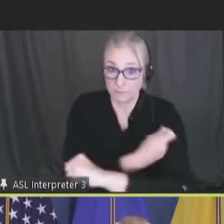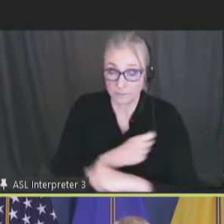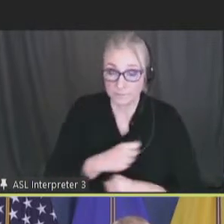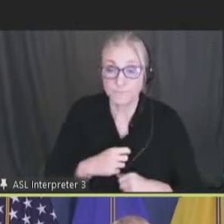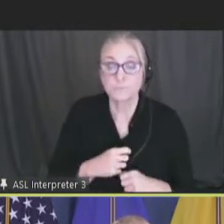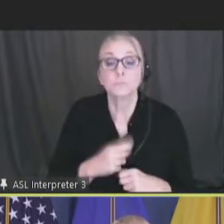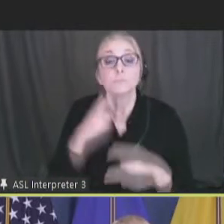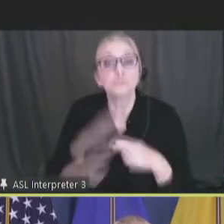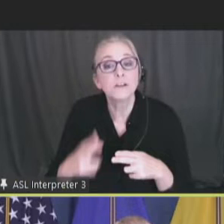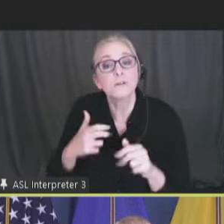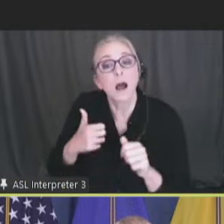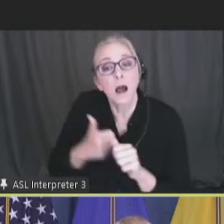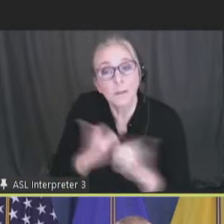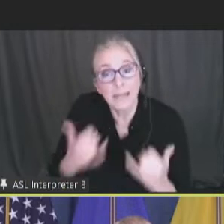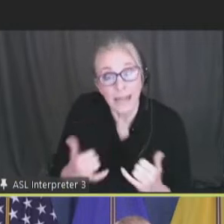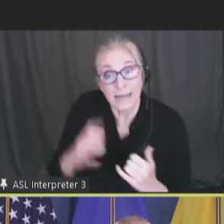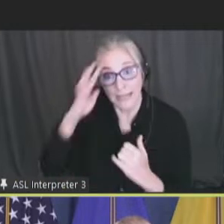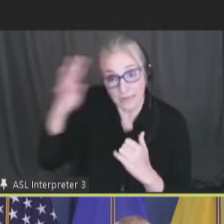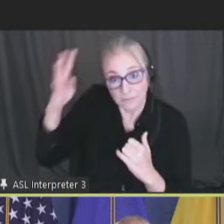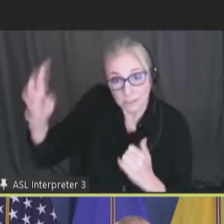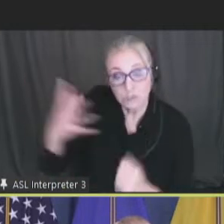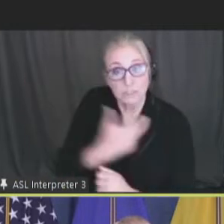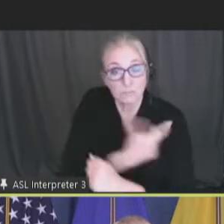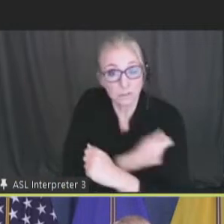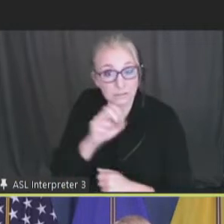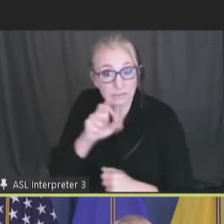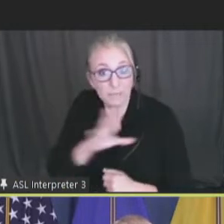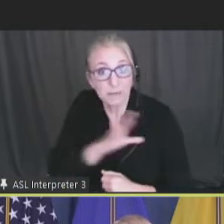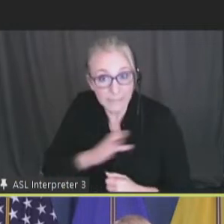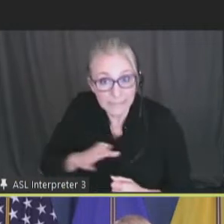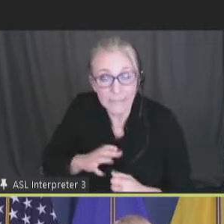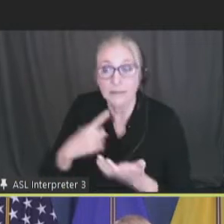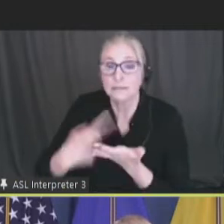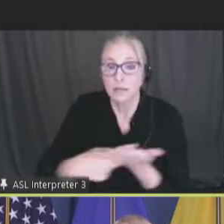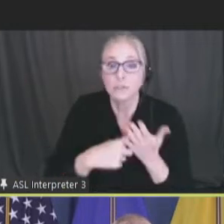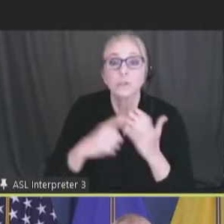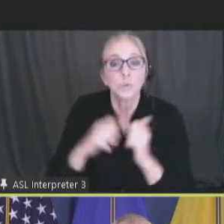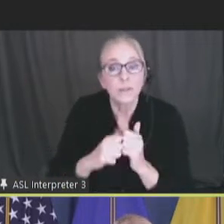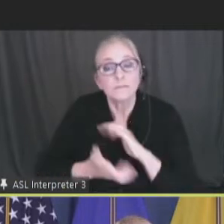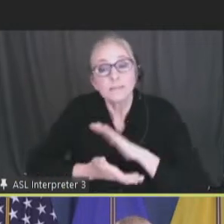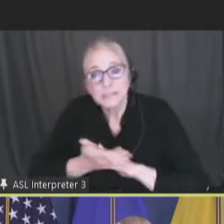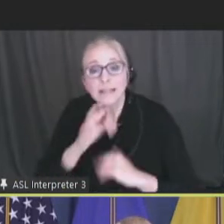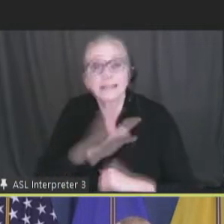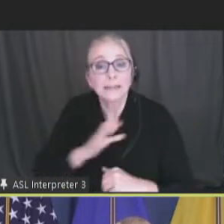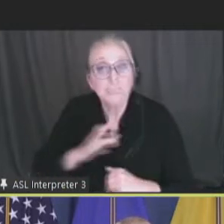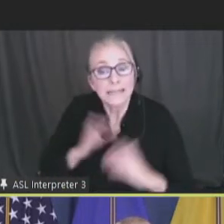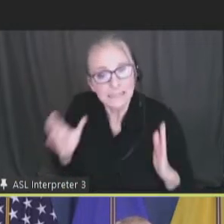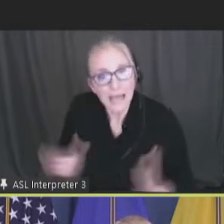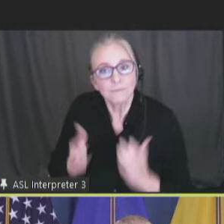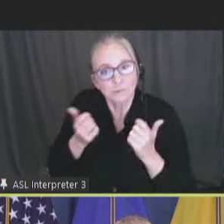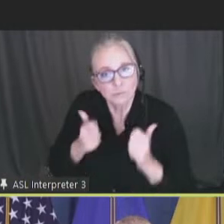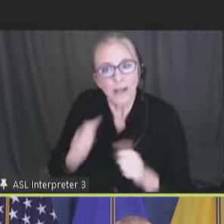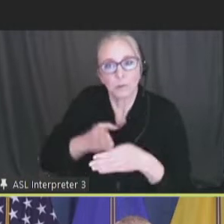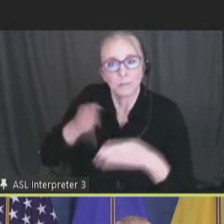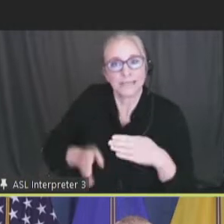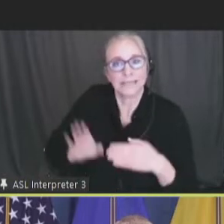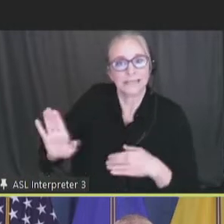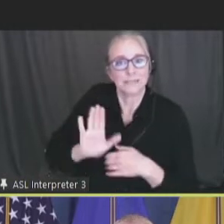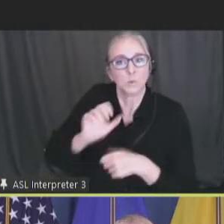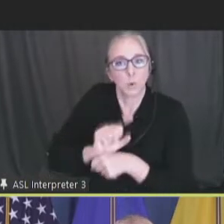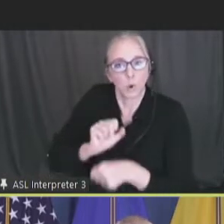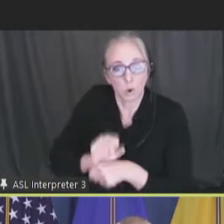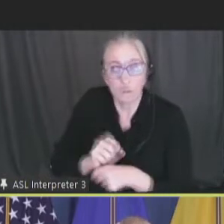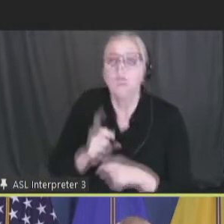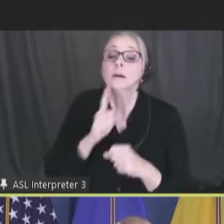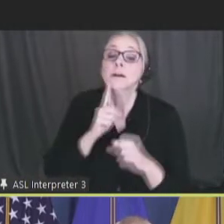brief update from the Innovation and Immunization Subcommittee, followed by a discussion to facilitate the committee's efforts to complete its work. We